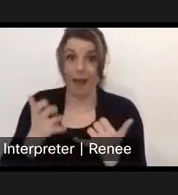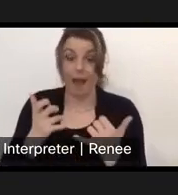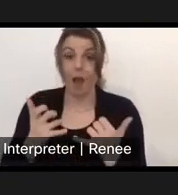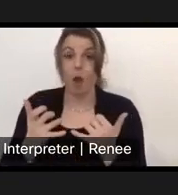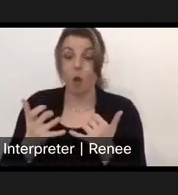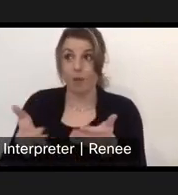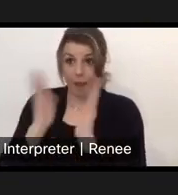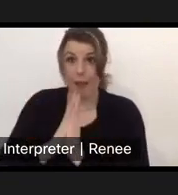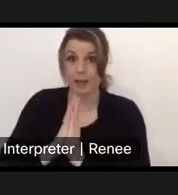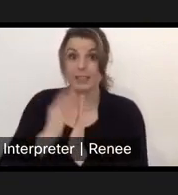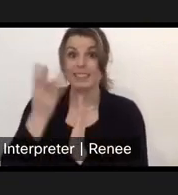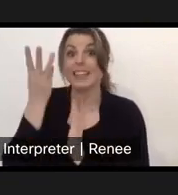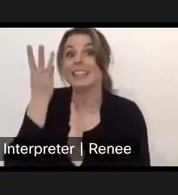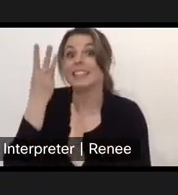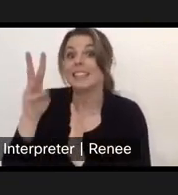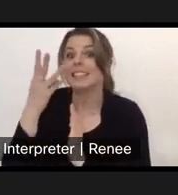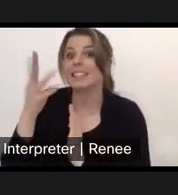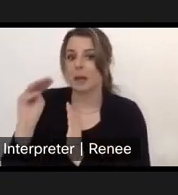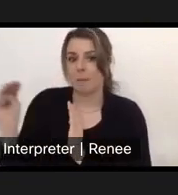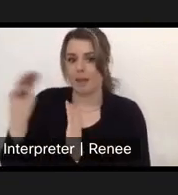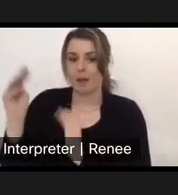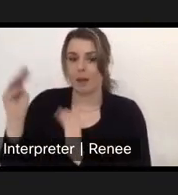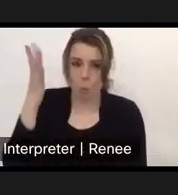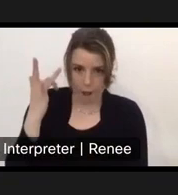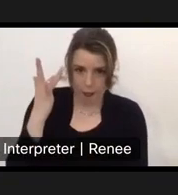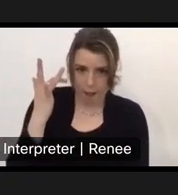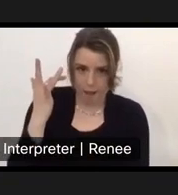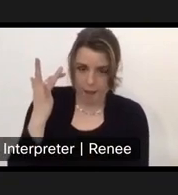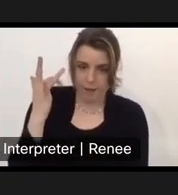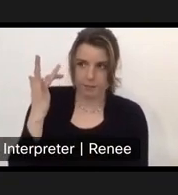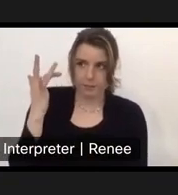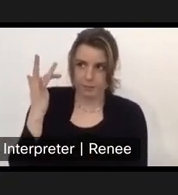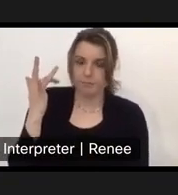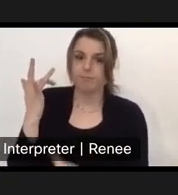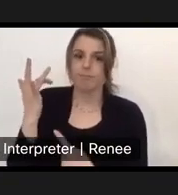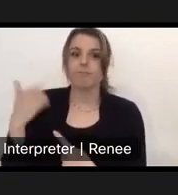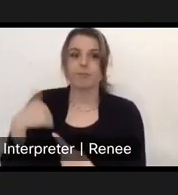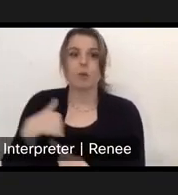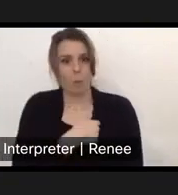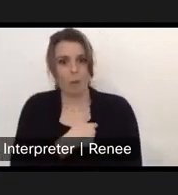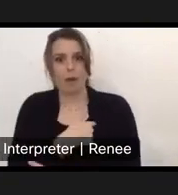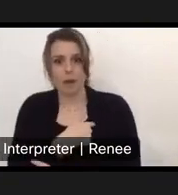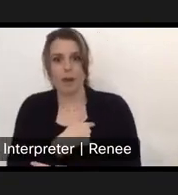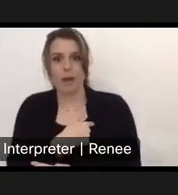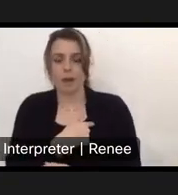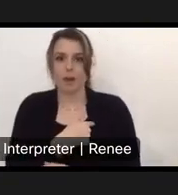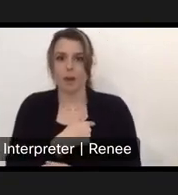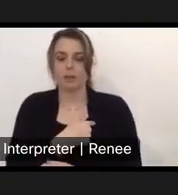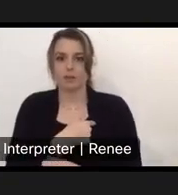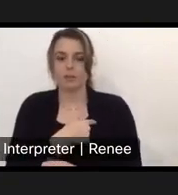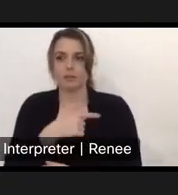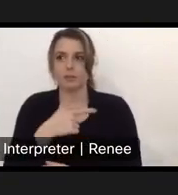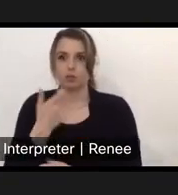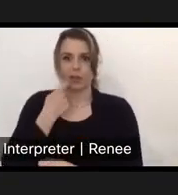16 million. Um, and part of that is because we've done such a really good, such a great job. expanding the article money, we got 20